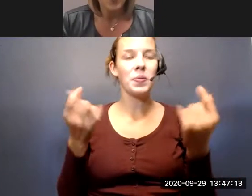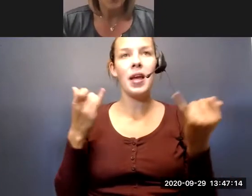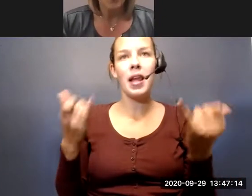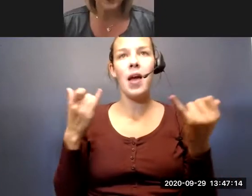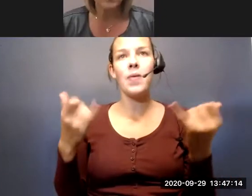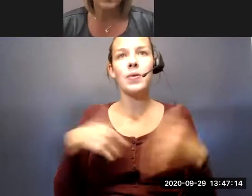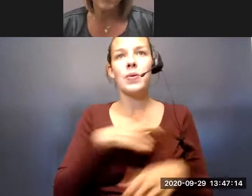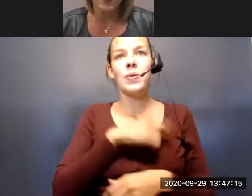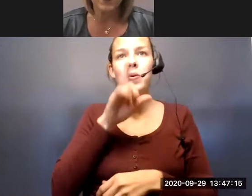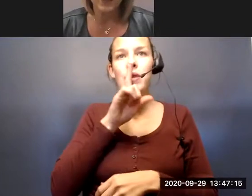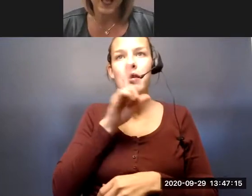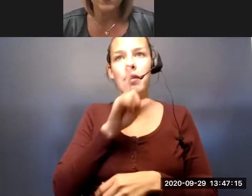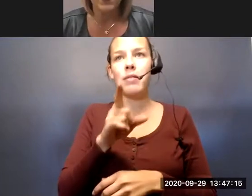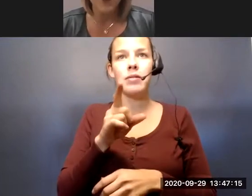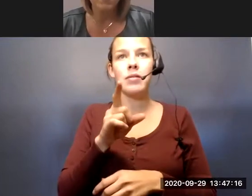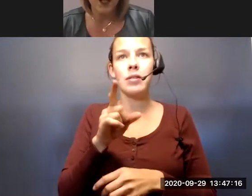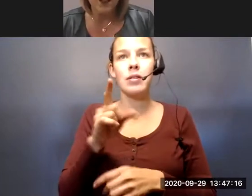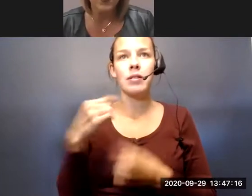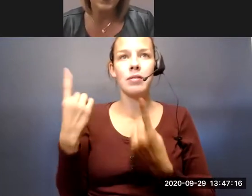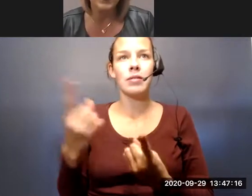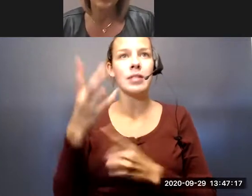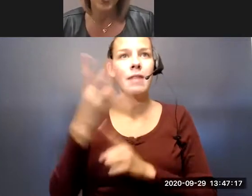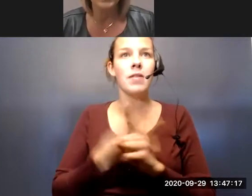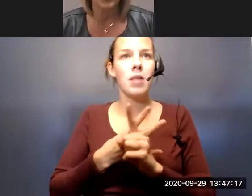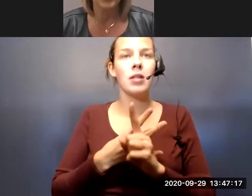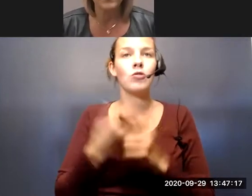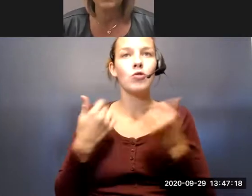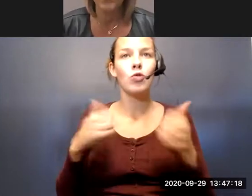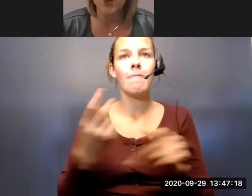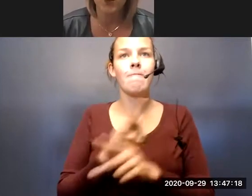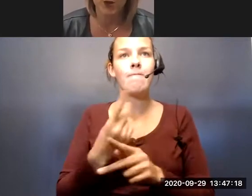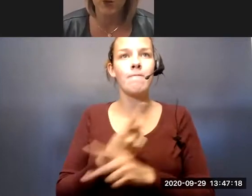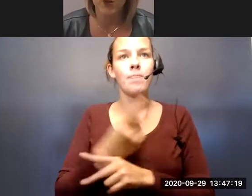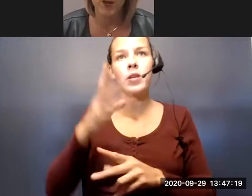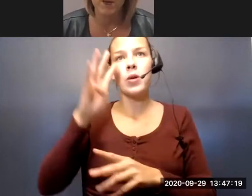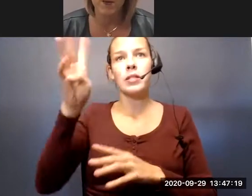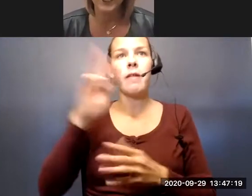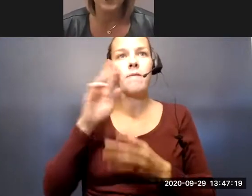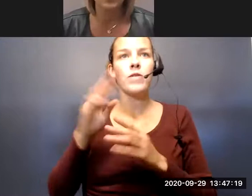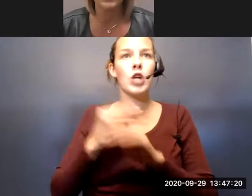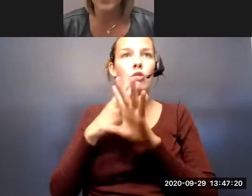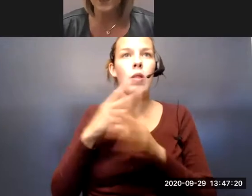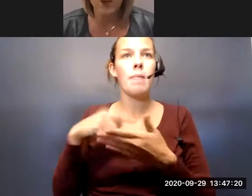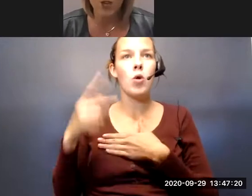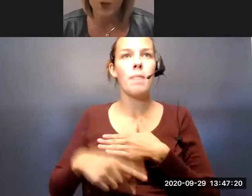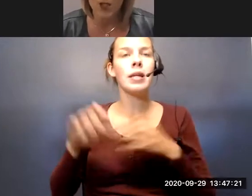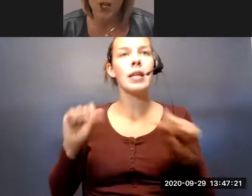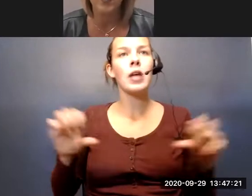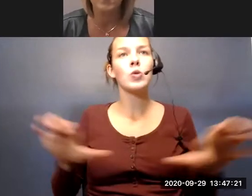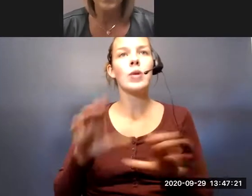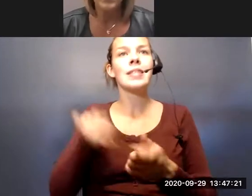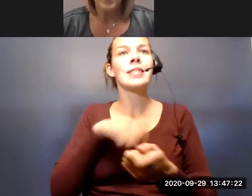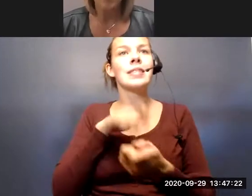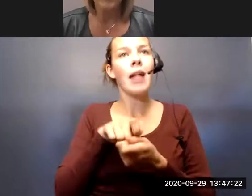we've really been spending the last seven months trying to create some virtual programming that can do exactly what Jen was